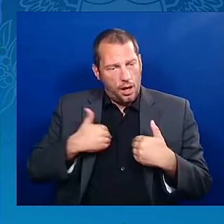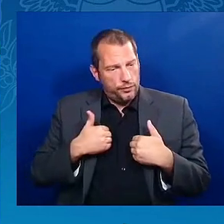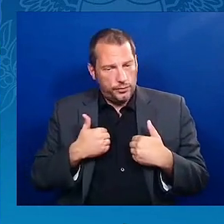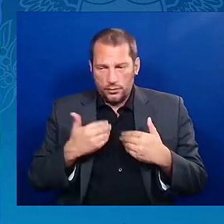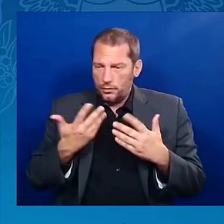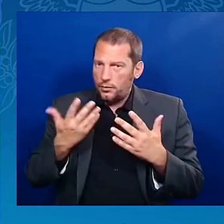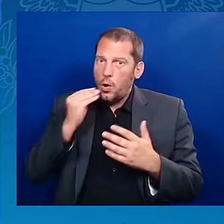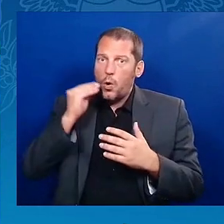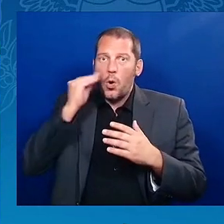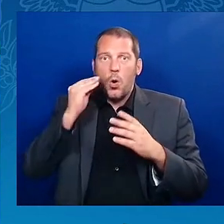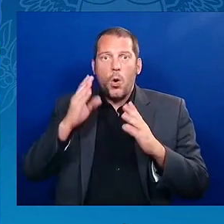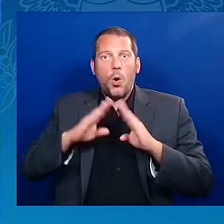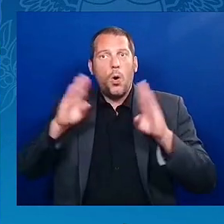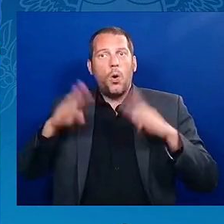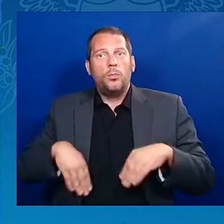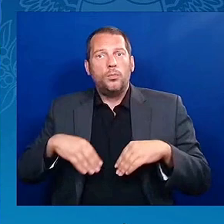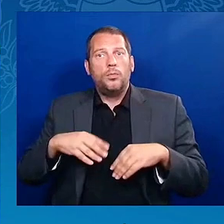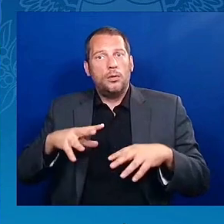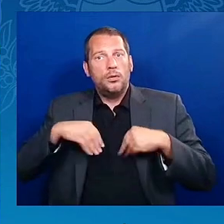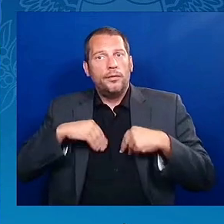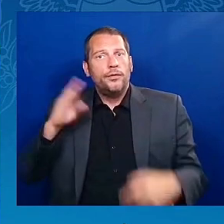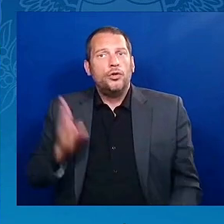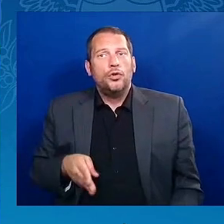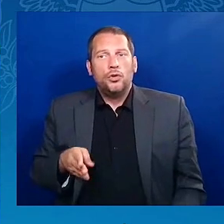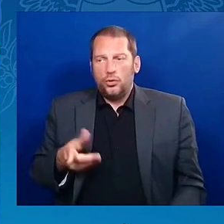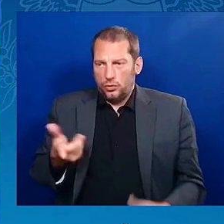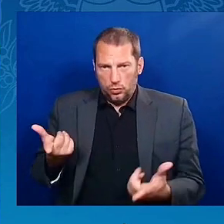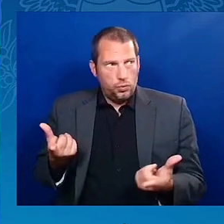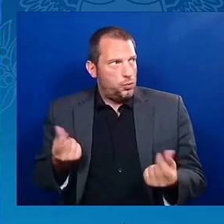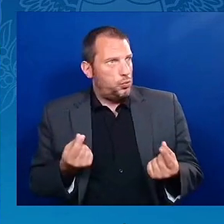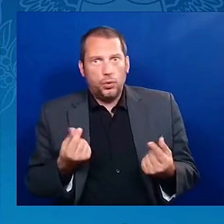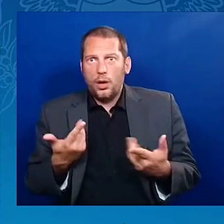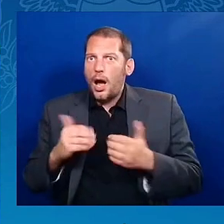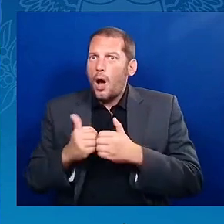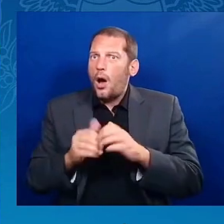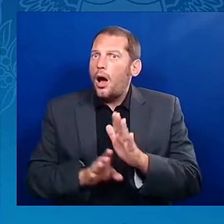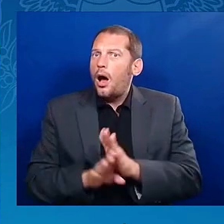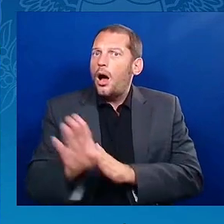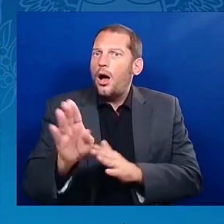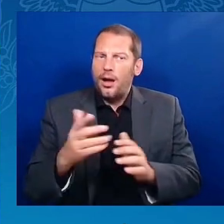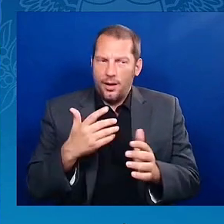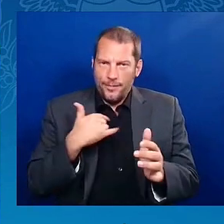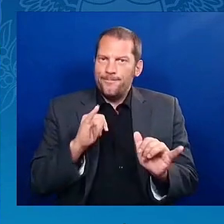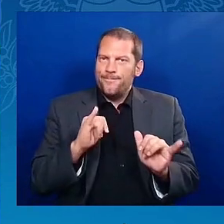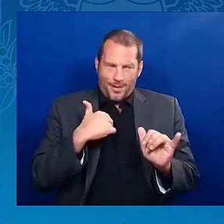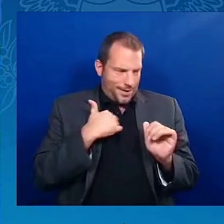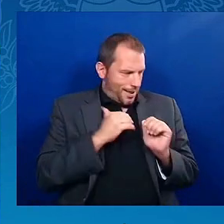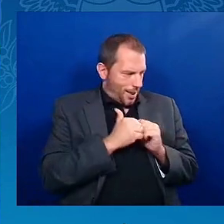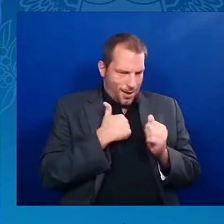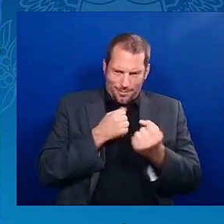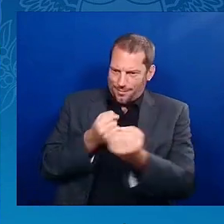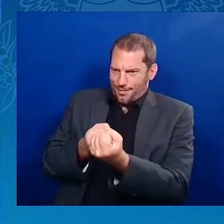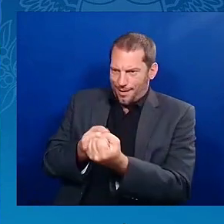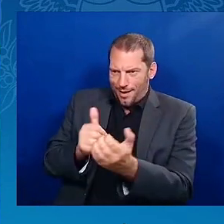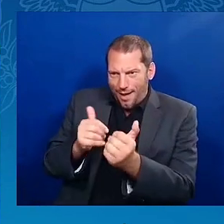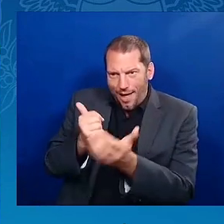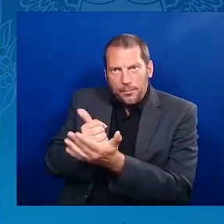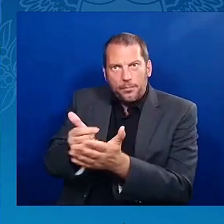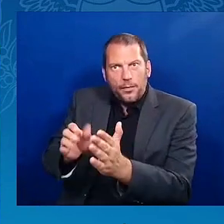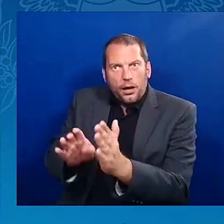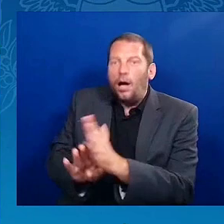which we are on track to getting done, so that if you are the first generation in your family to go for